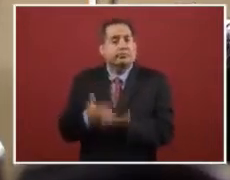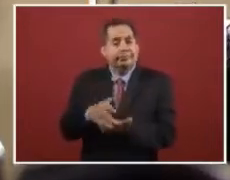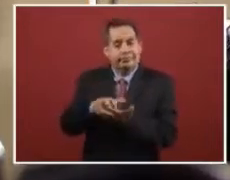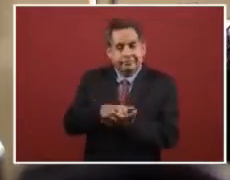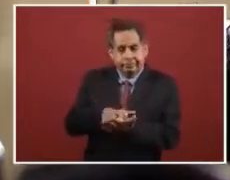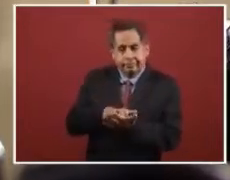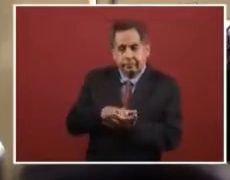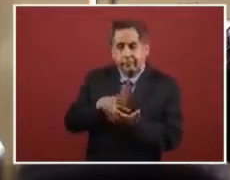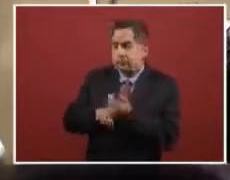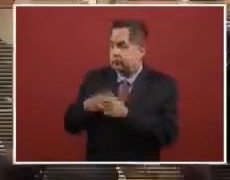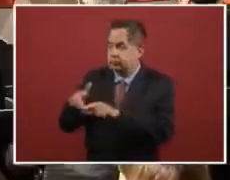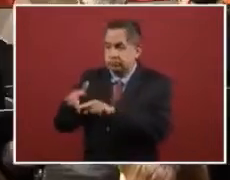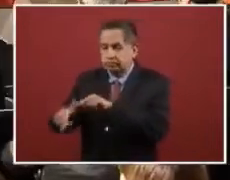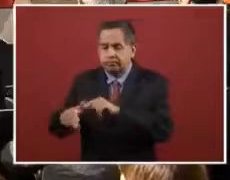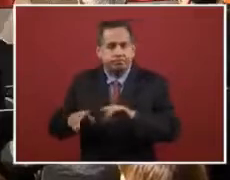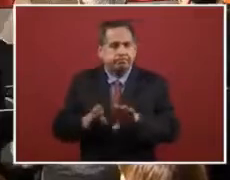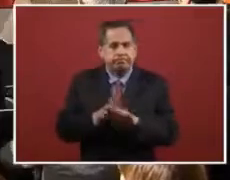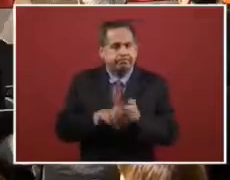how much do you